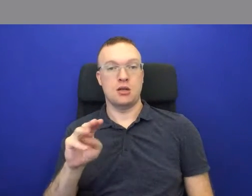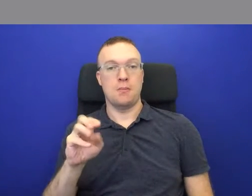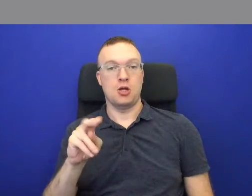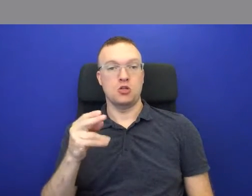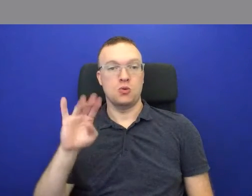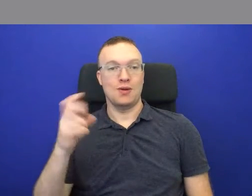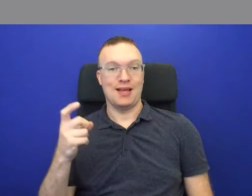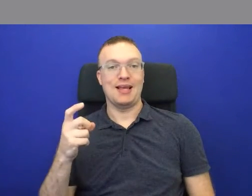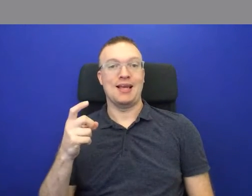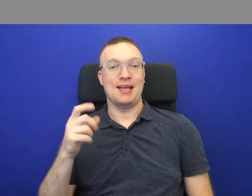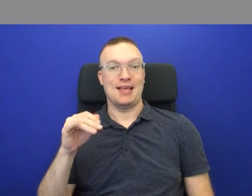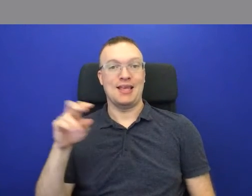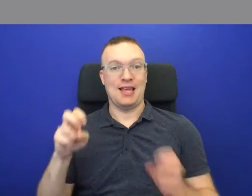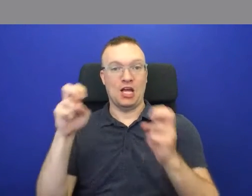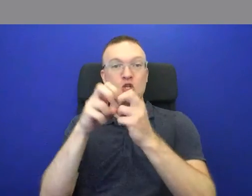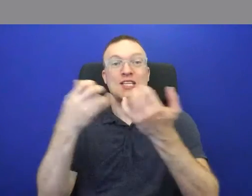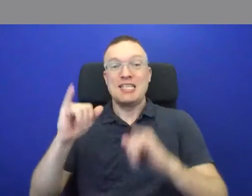of farmland around.